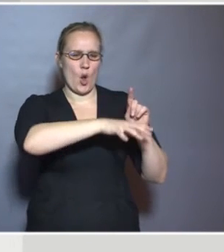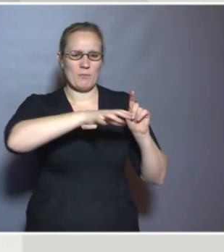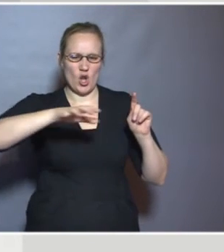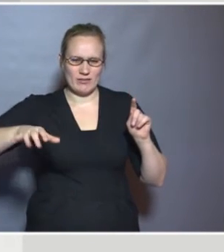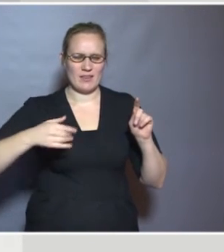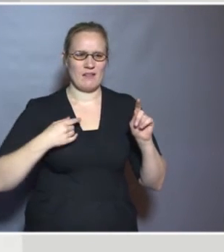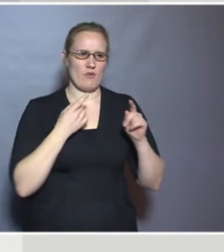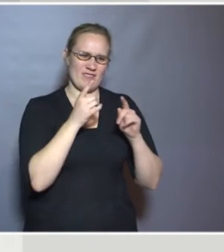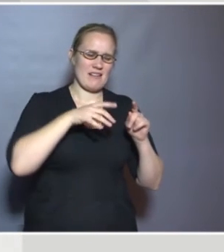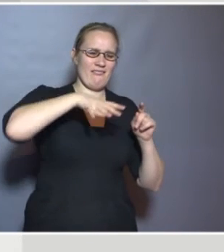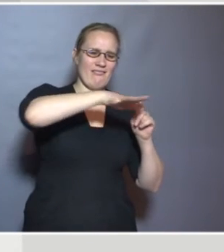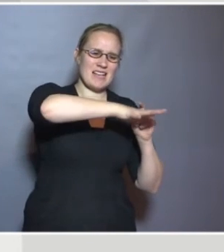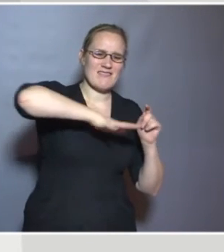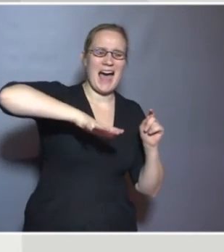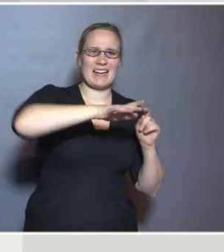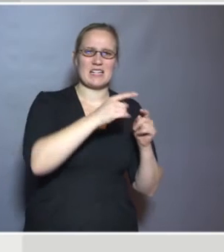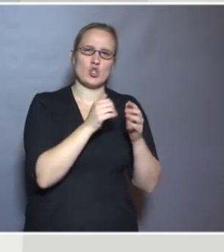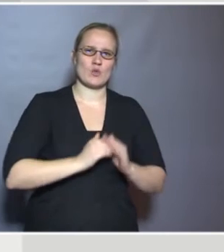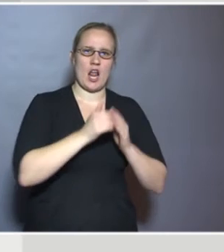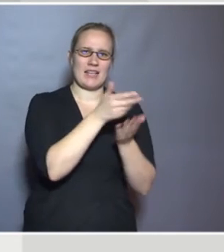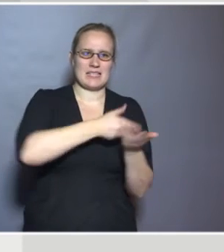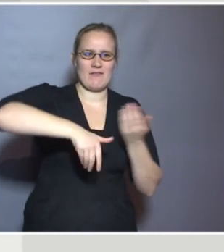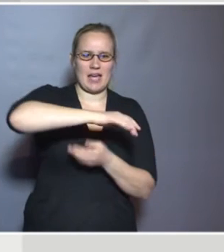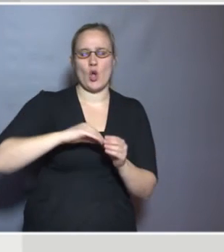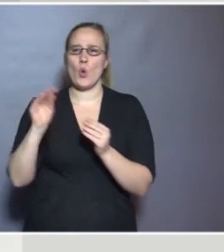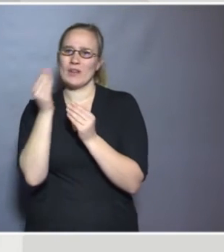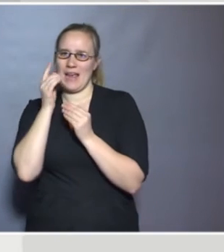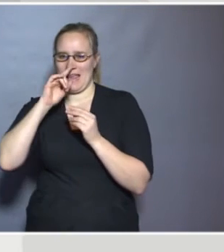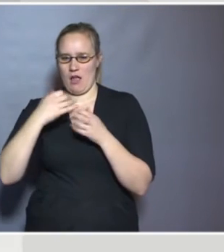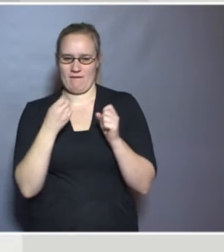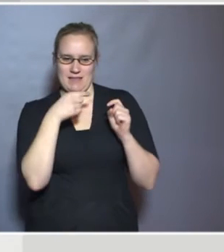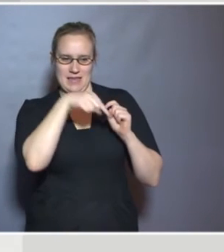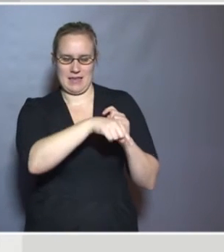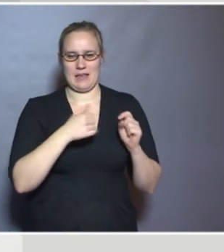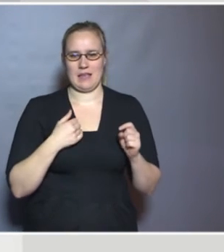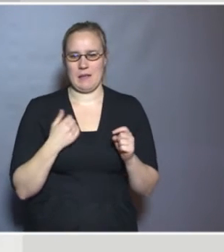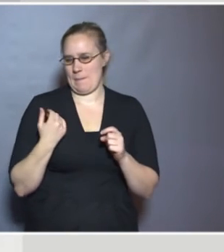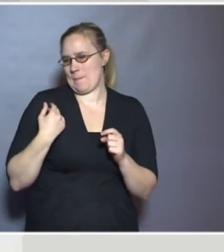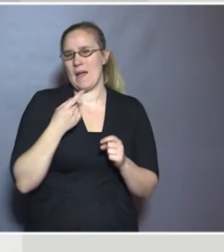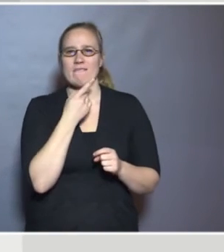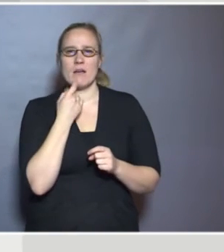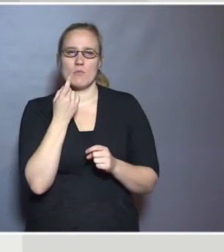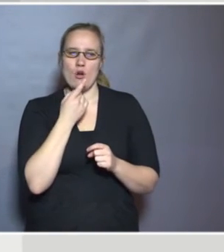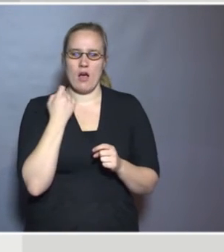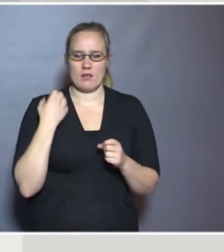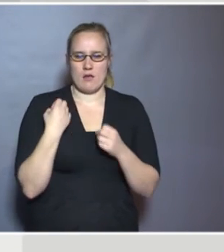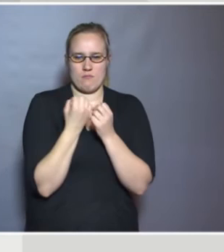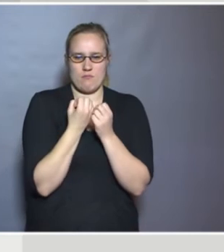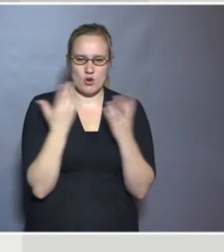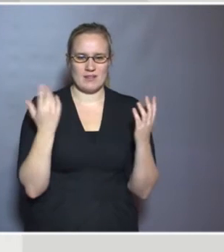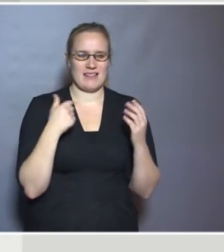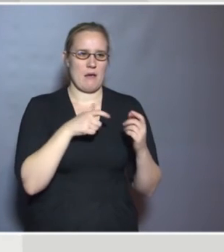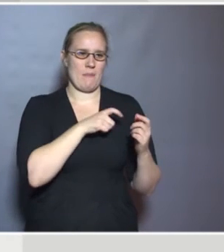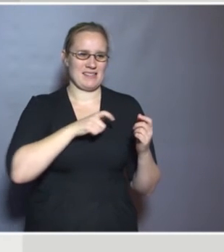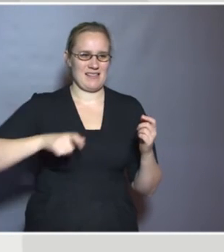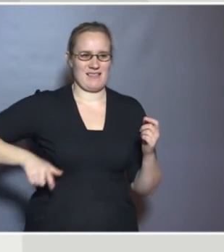different spheres and social spheres, education being one of them. In February, under the Maltese presidency